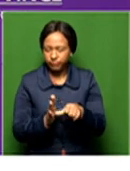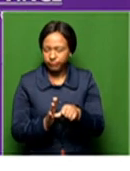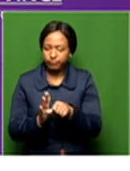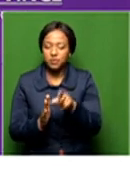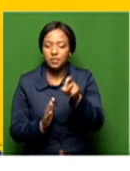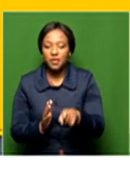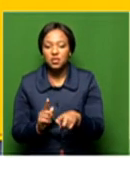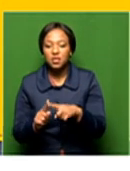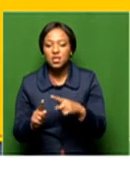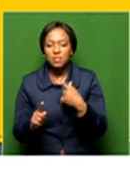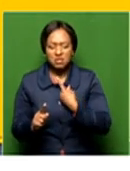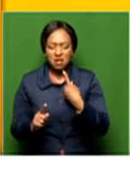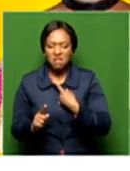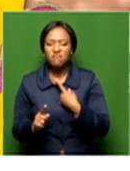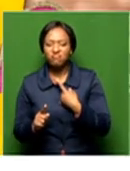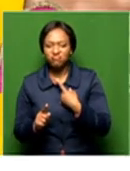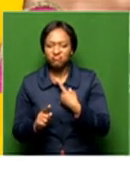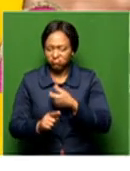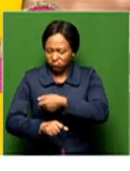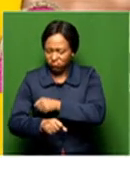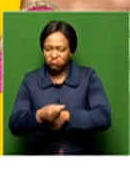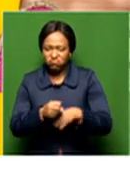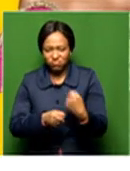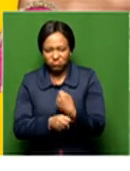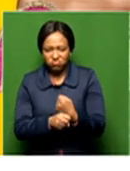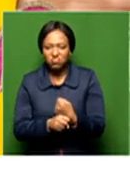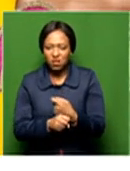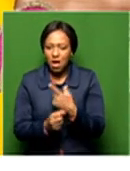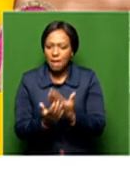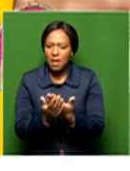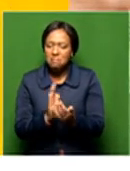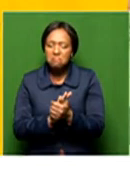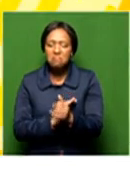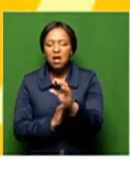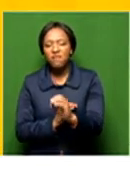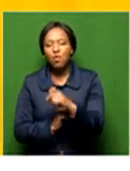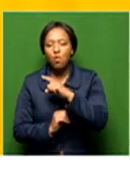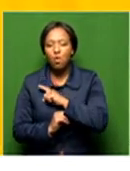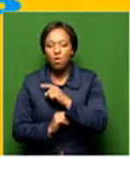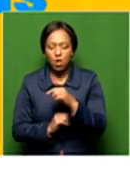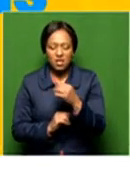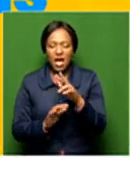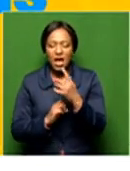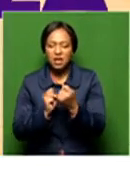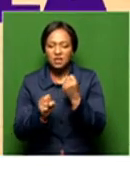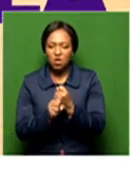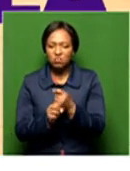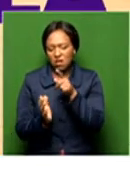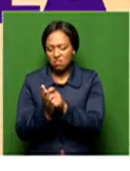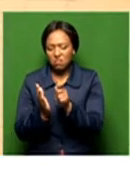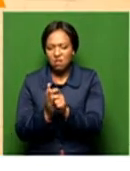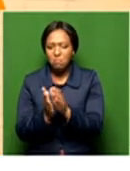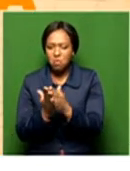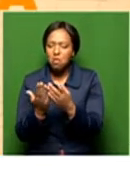that in them seeing themselves and other young kids and their abilities, that if an eight-year-old can write a book, then it